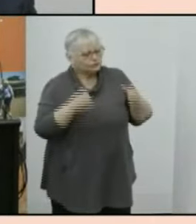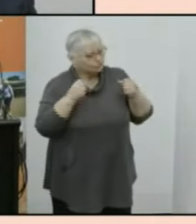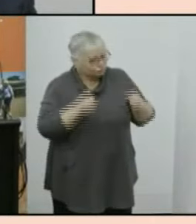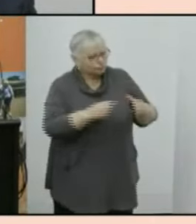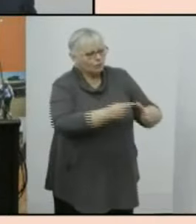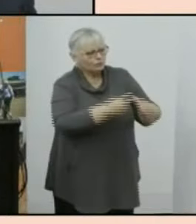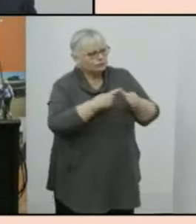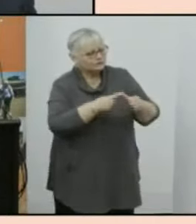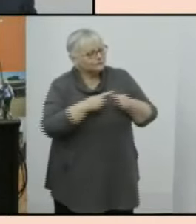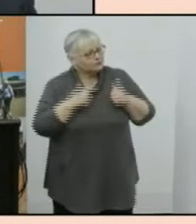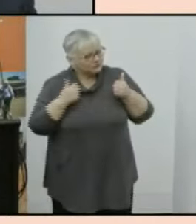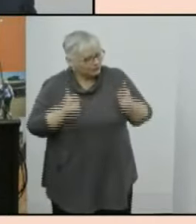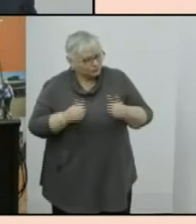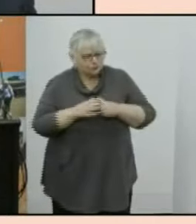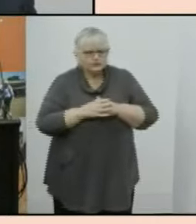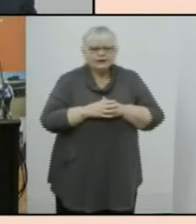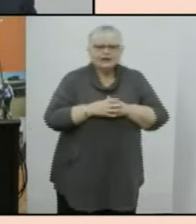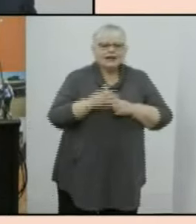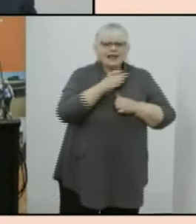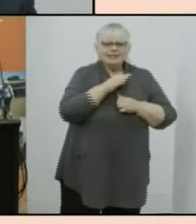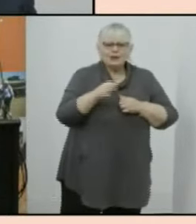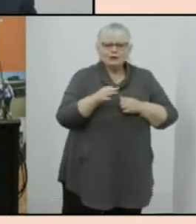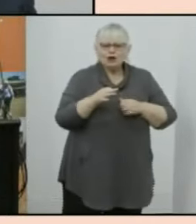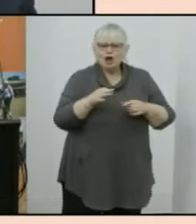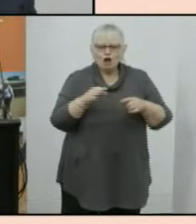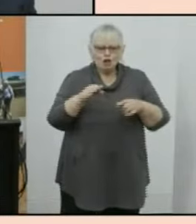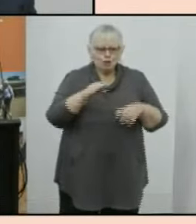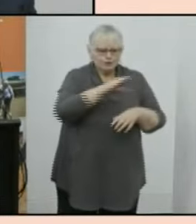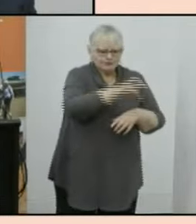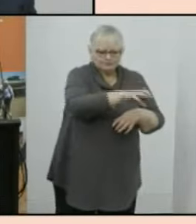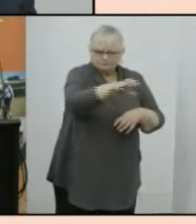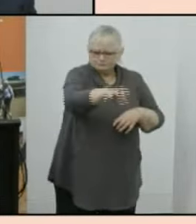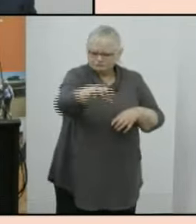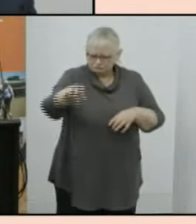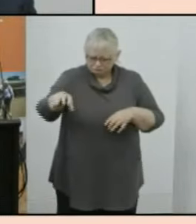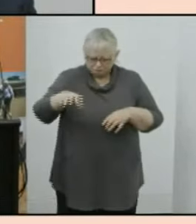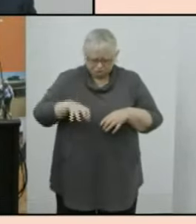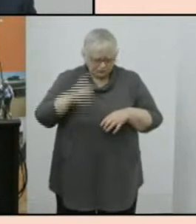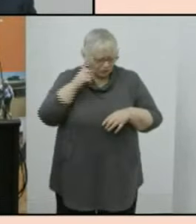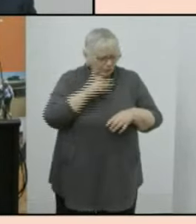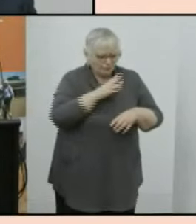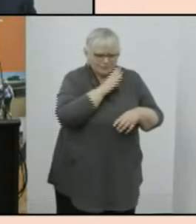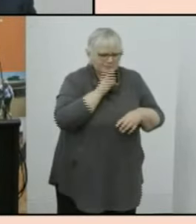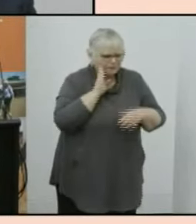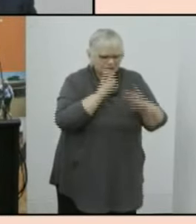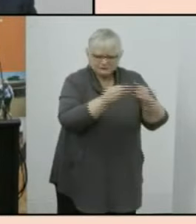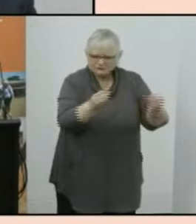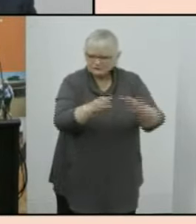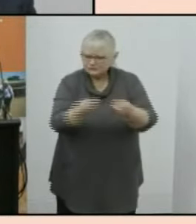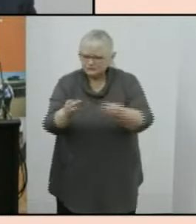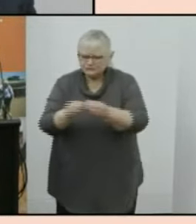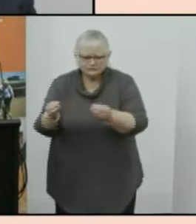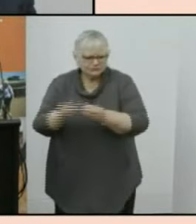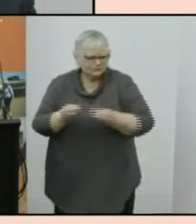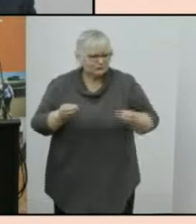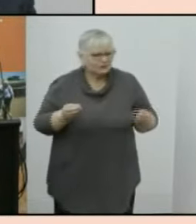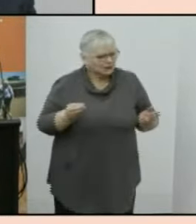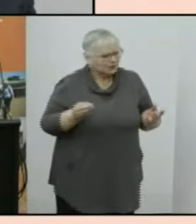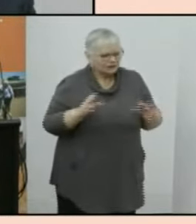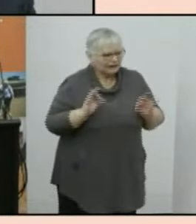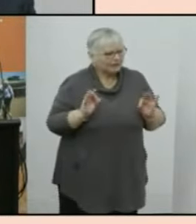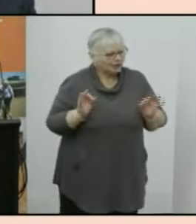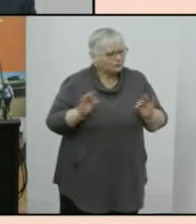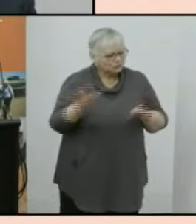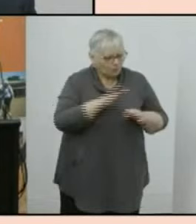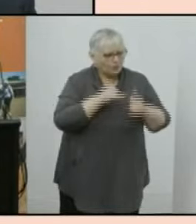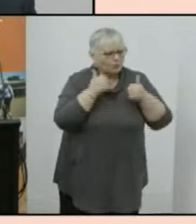um there were no particular pockets that we were identifying where we thought people had really missed out hadn't got the message about doing the census